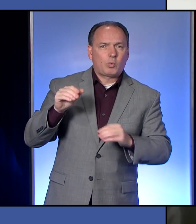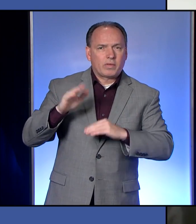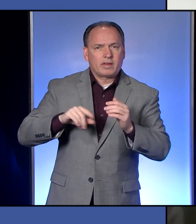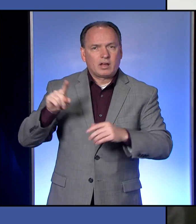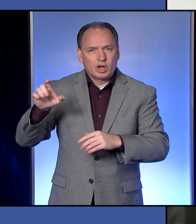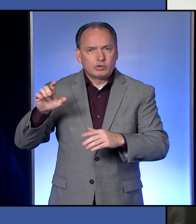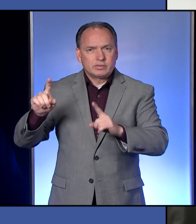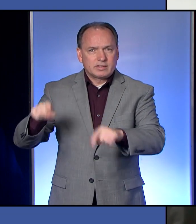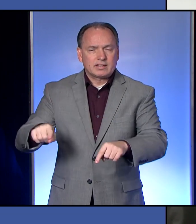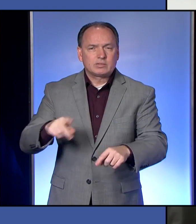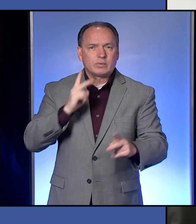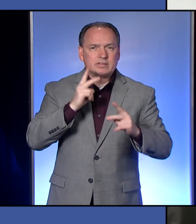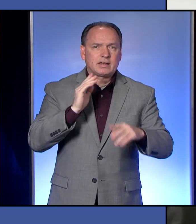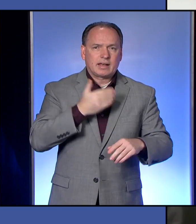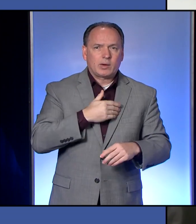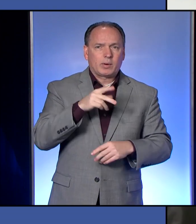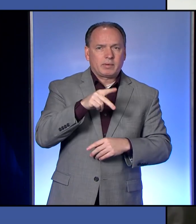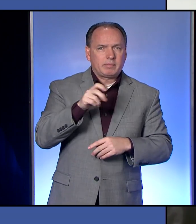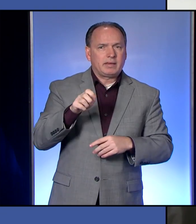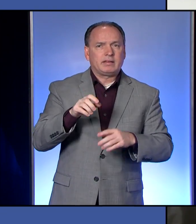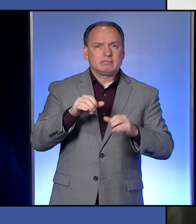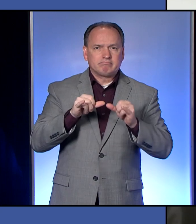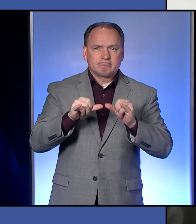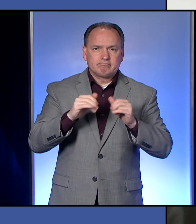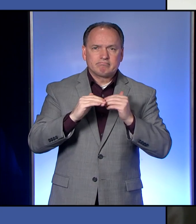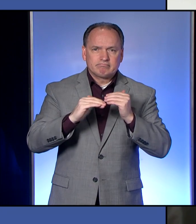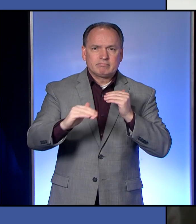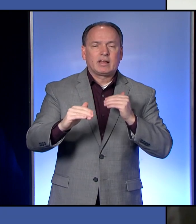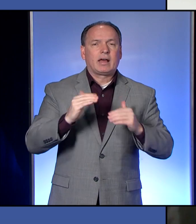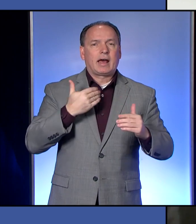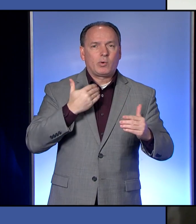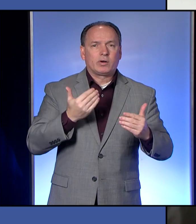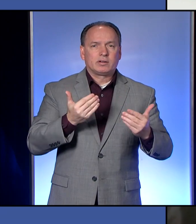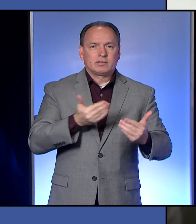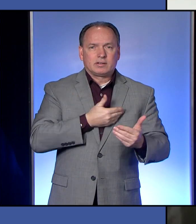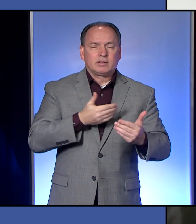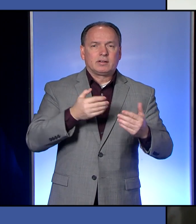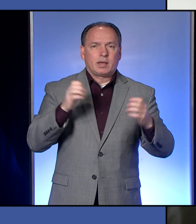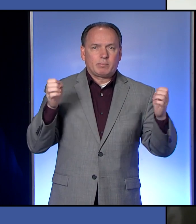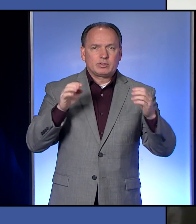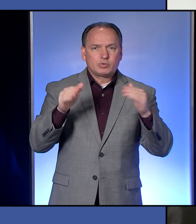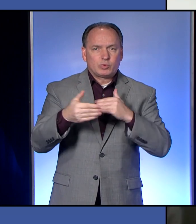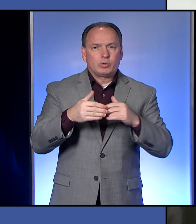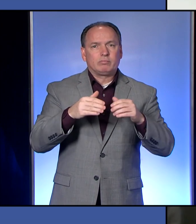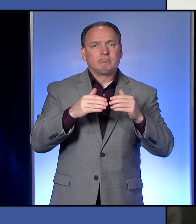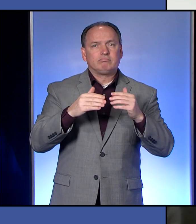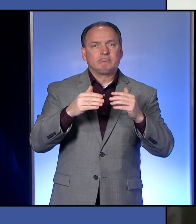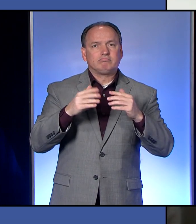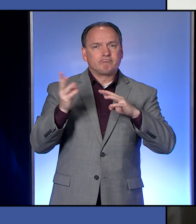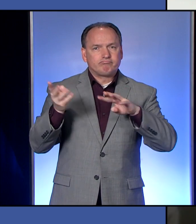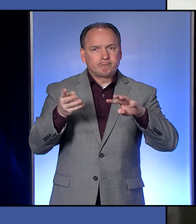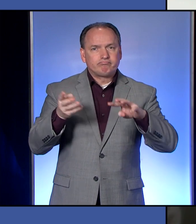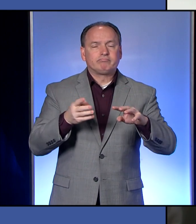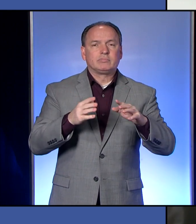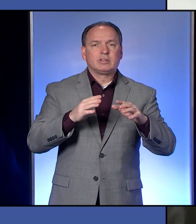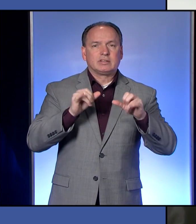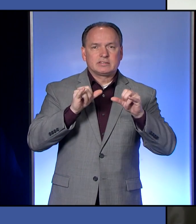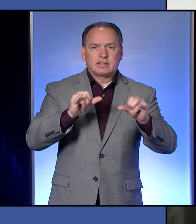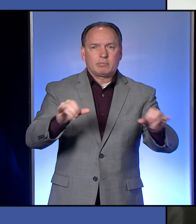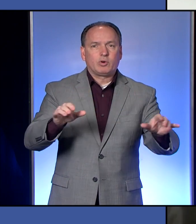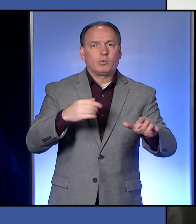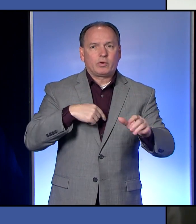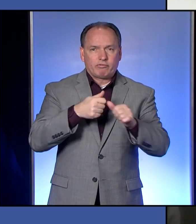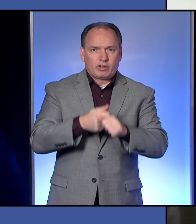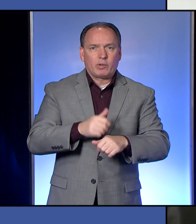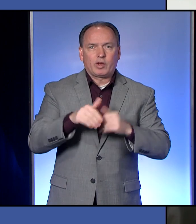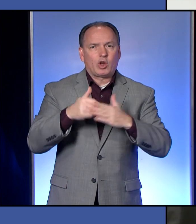see our PPE stable, our emergency room traffic is stable, and we continue there to follow all the CDC and CMS